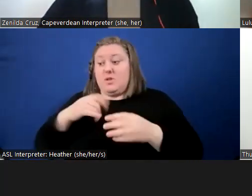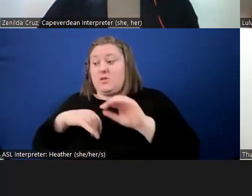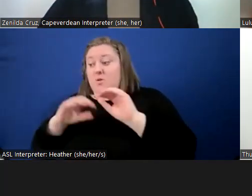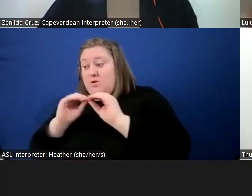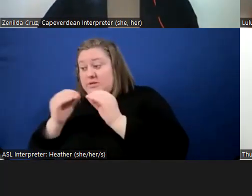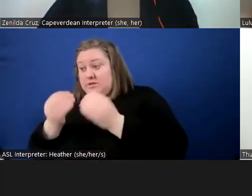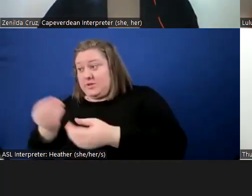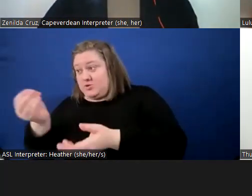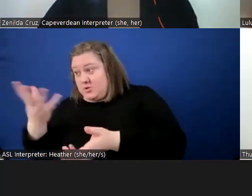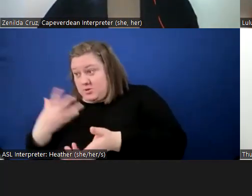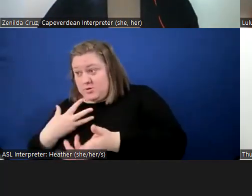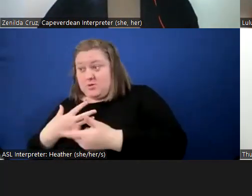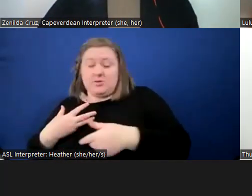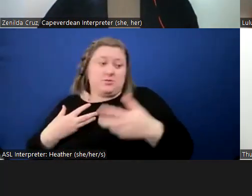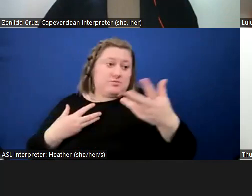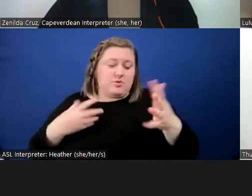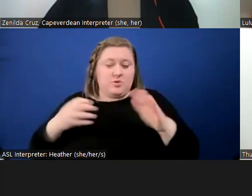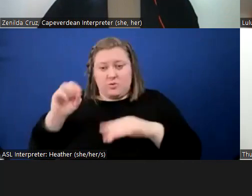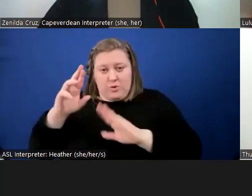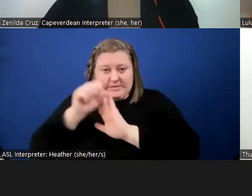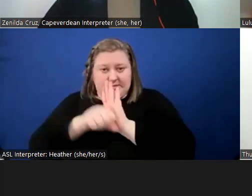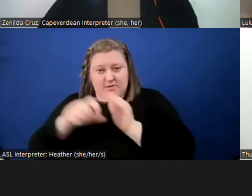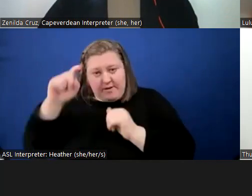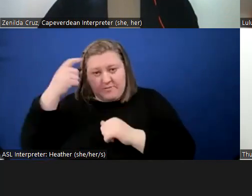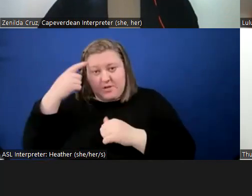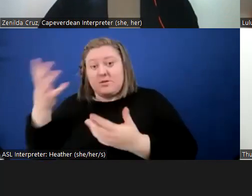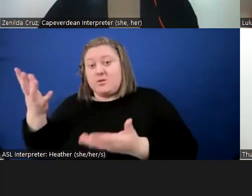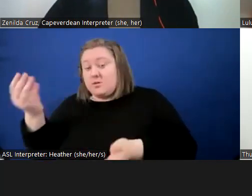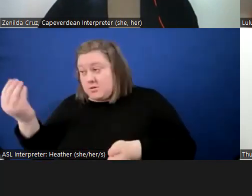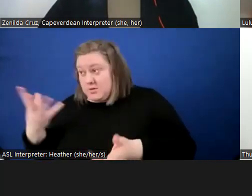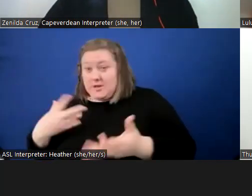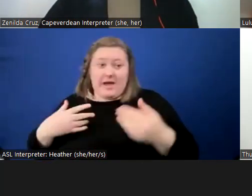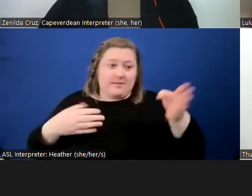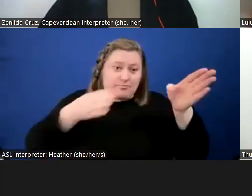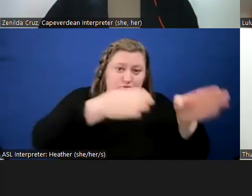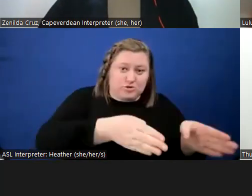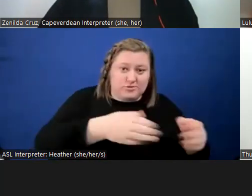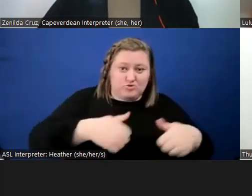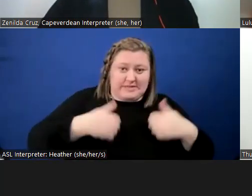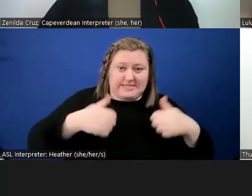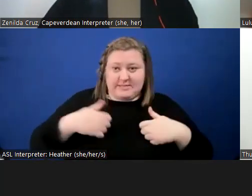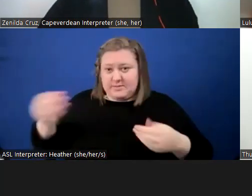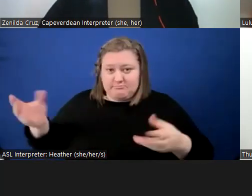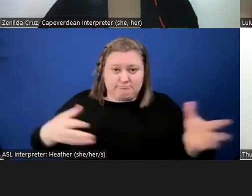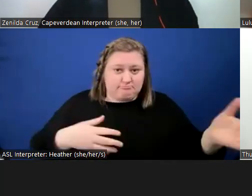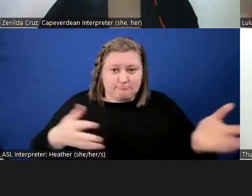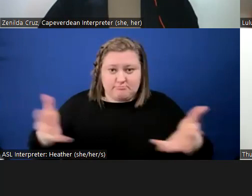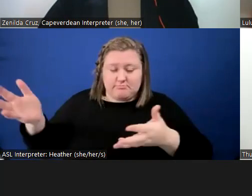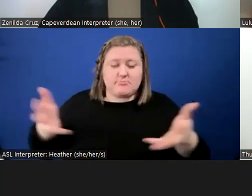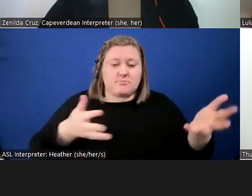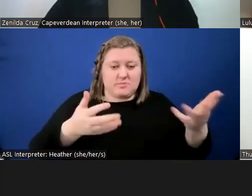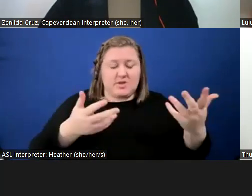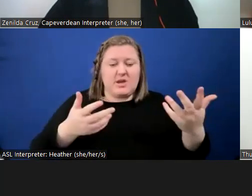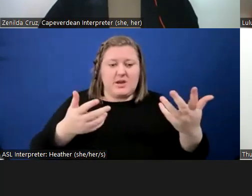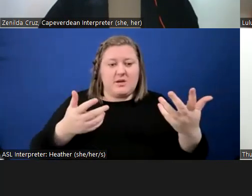excuse me, or the state and the residents who are making these comments and making them